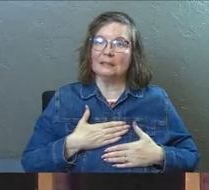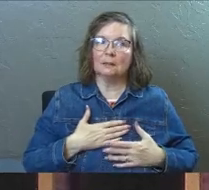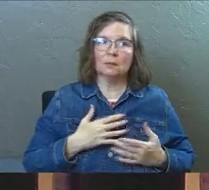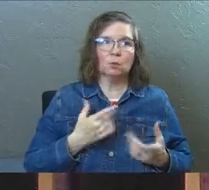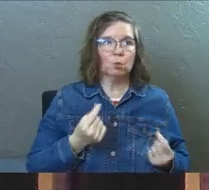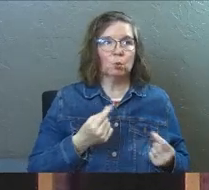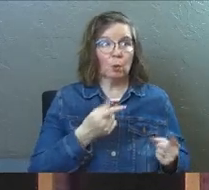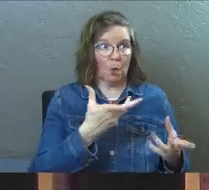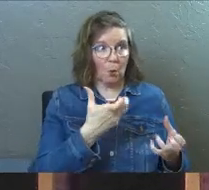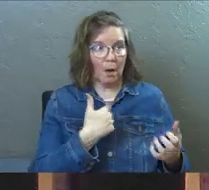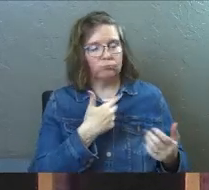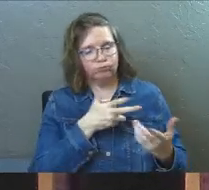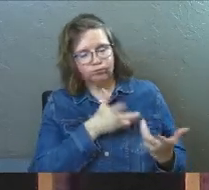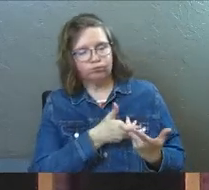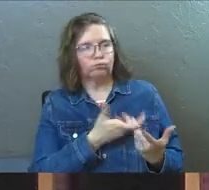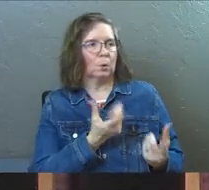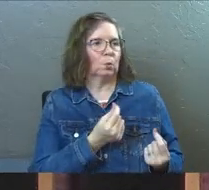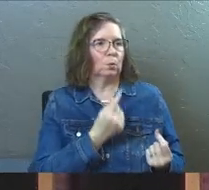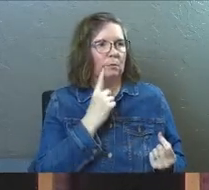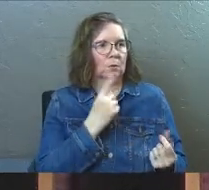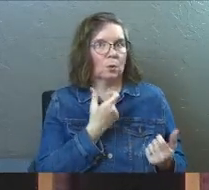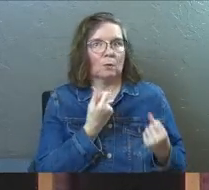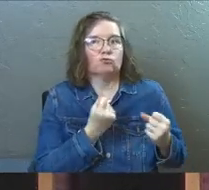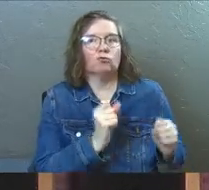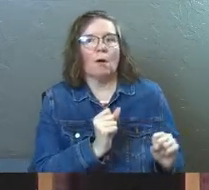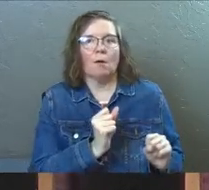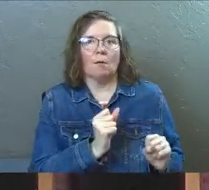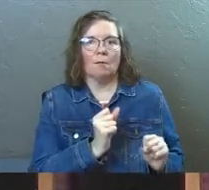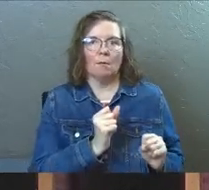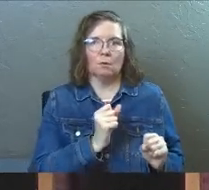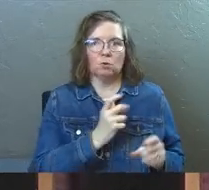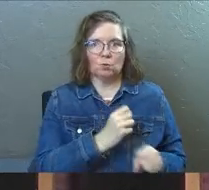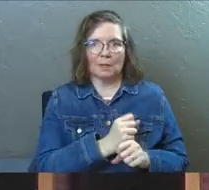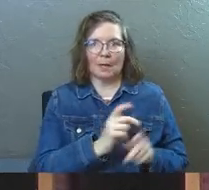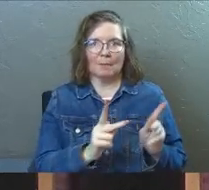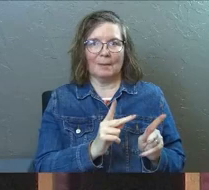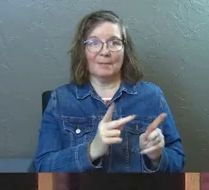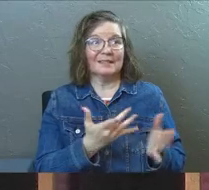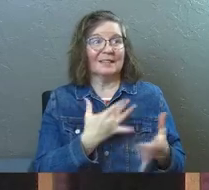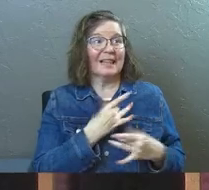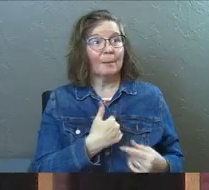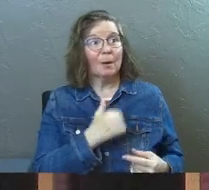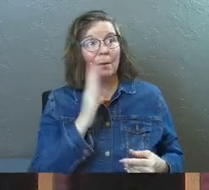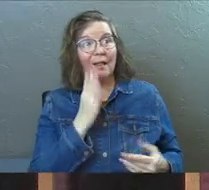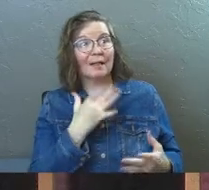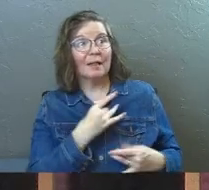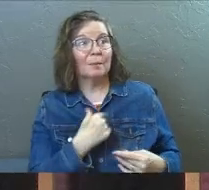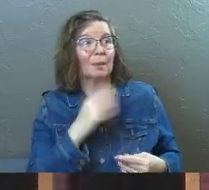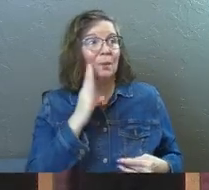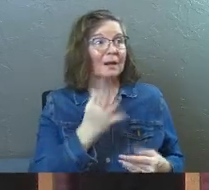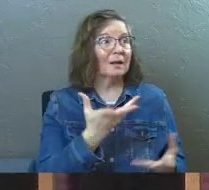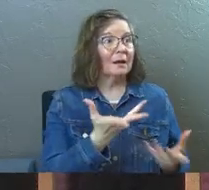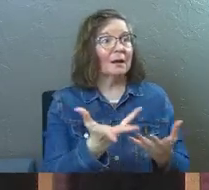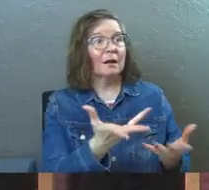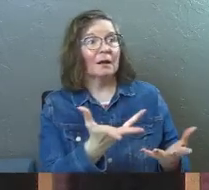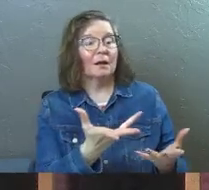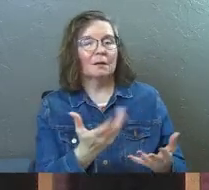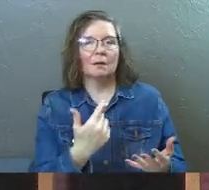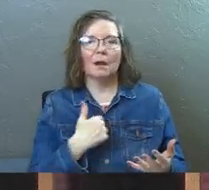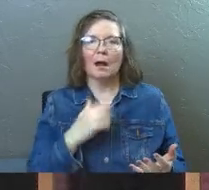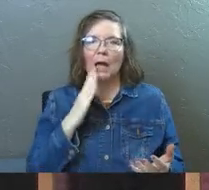And so I was constantly trying to try to get people. And I would,